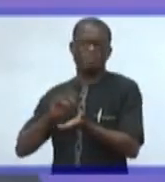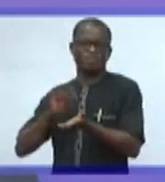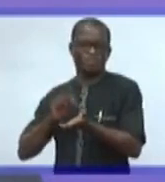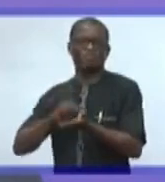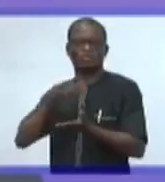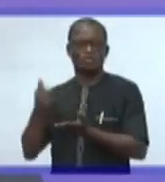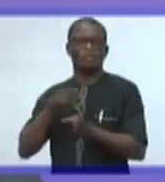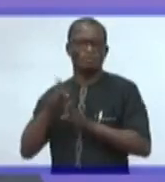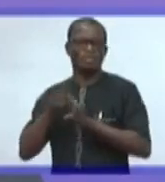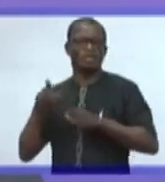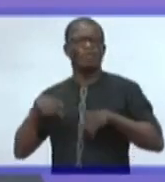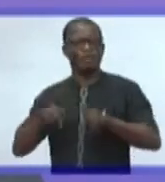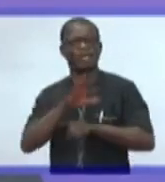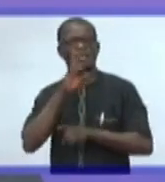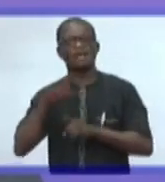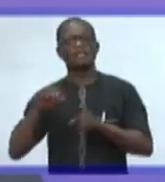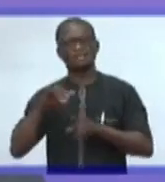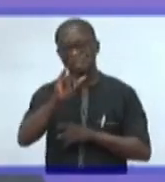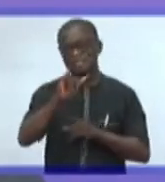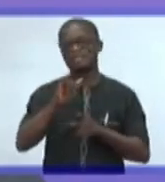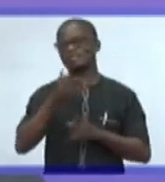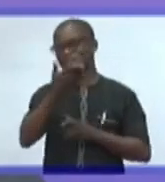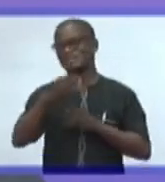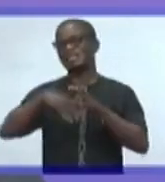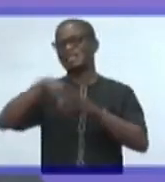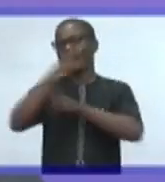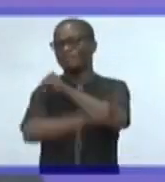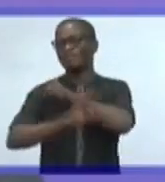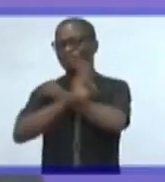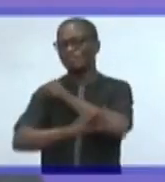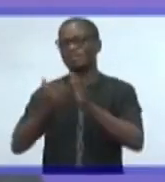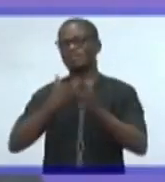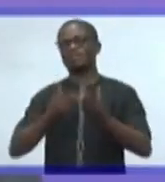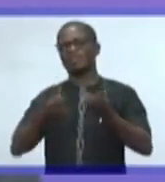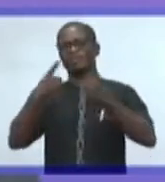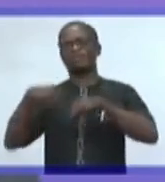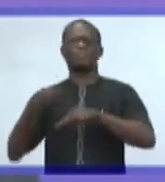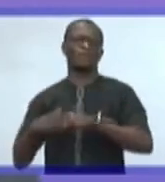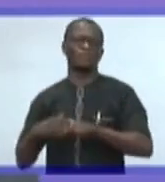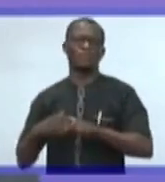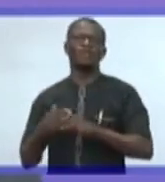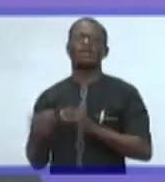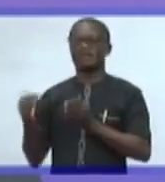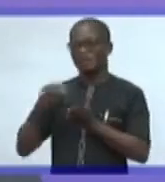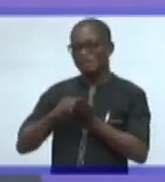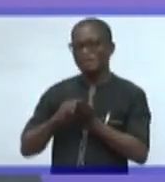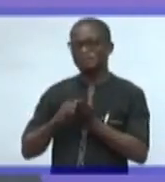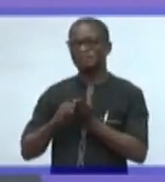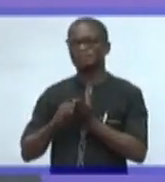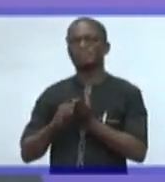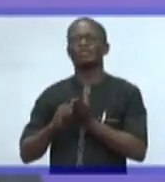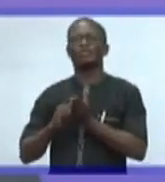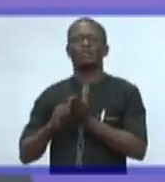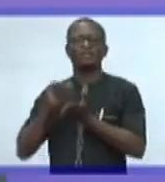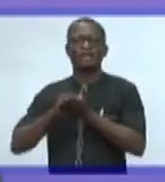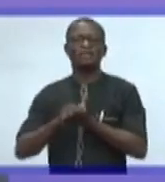while they are still there in the Western world before they finally relocate to come back. We are again feeding them that